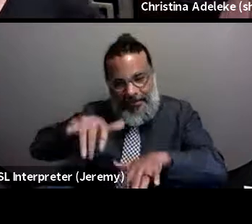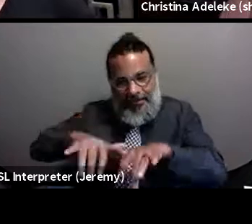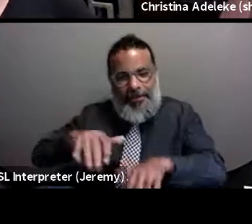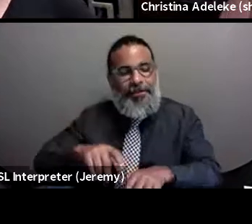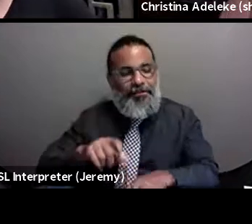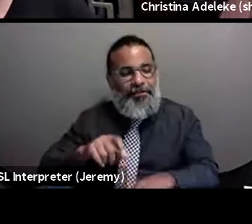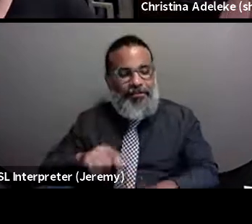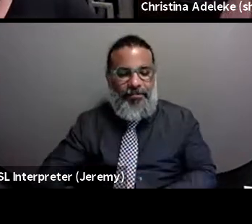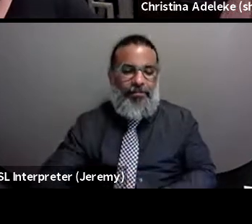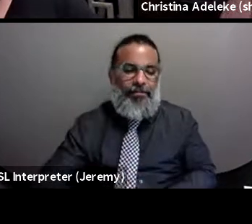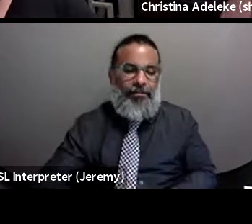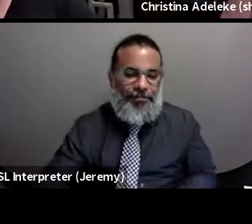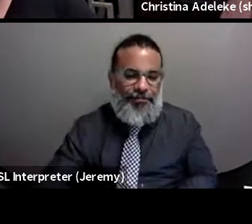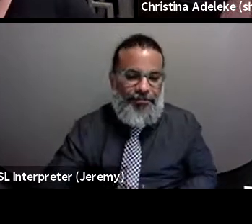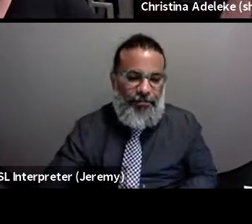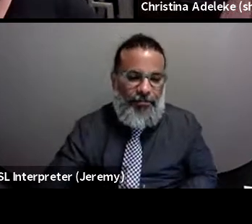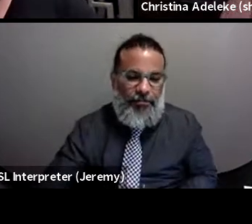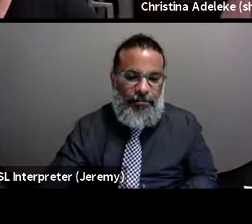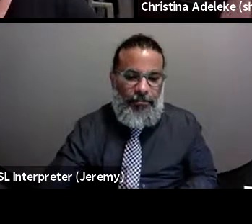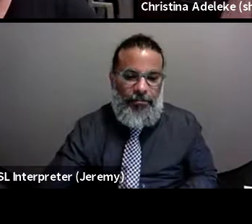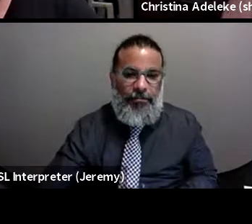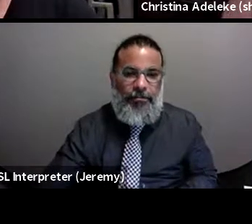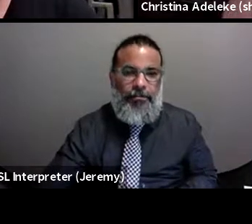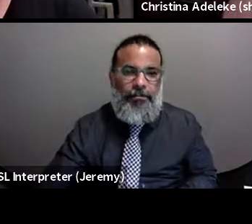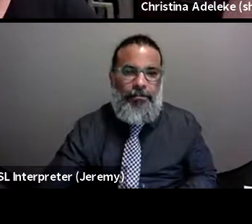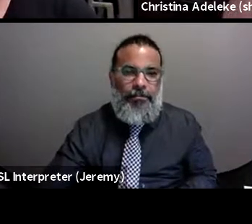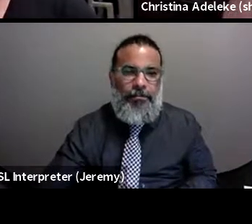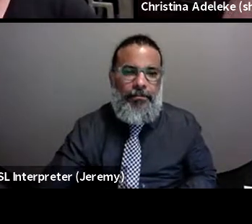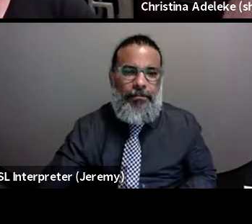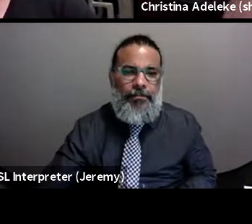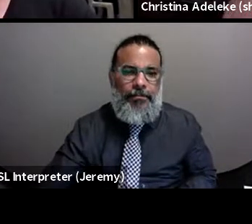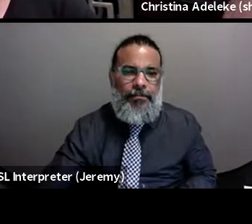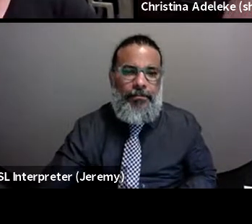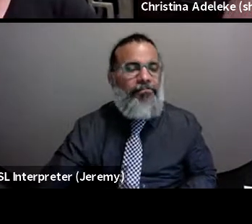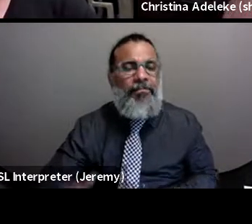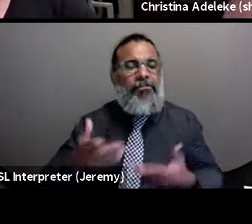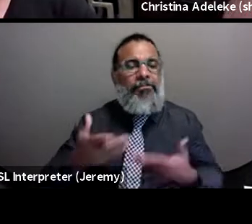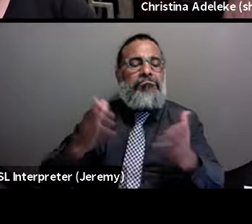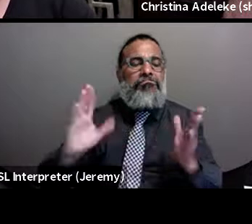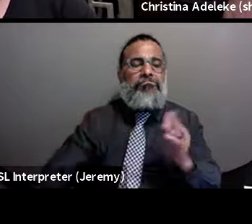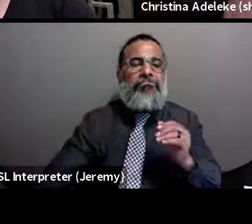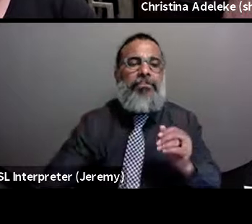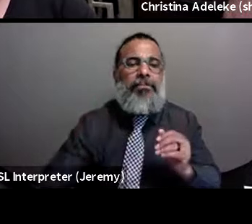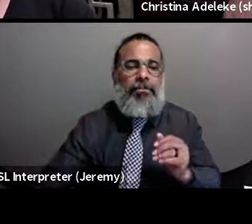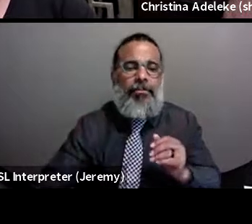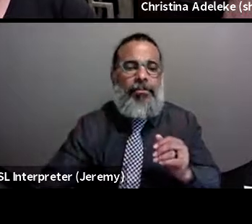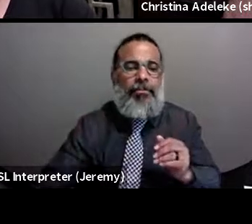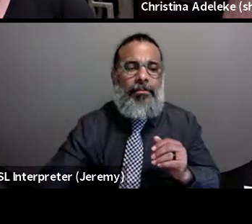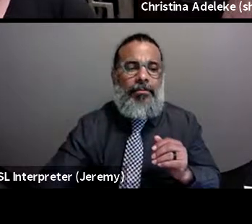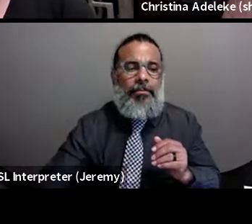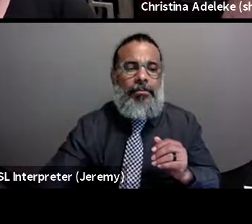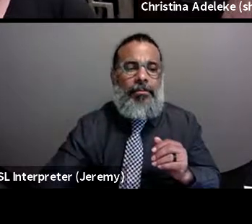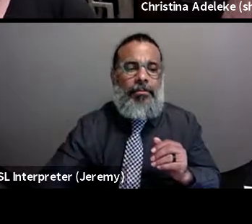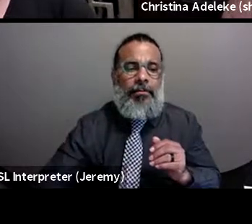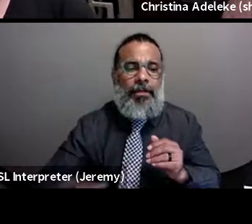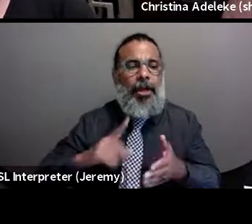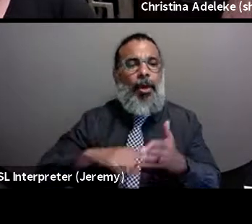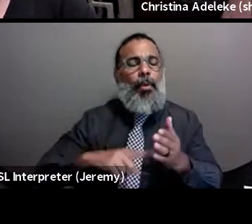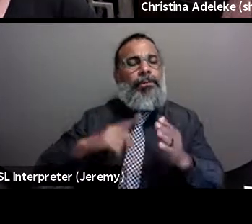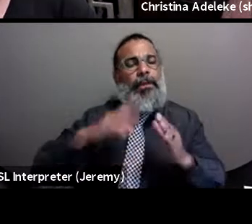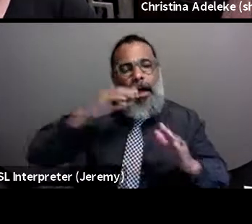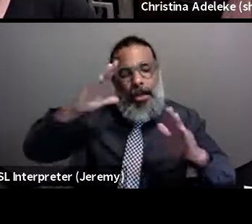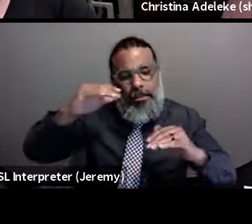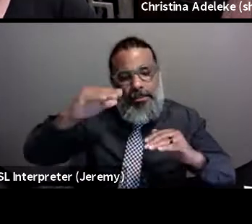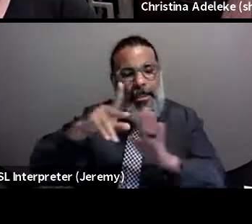the question and answer box, not the chat box. Kind of an open-ended question, what is an unexpected policy development